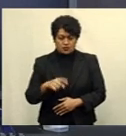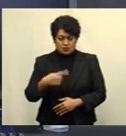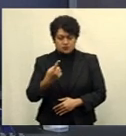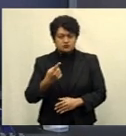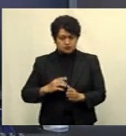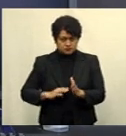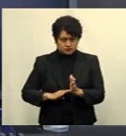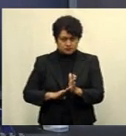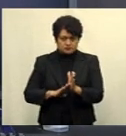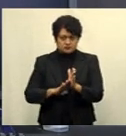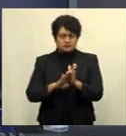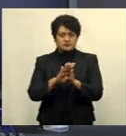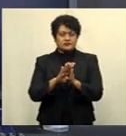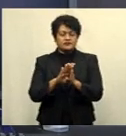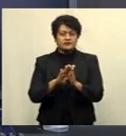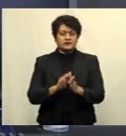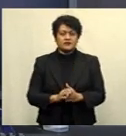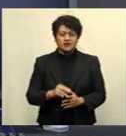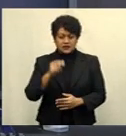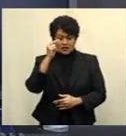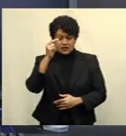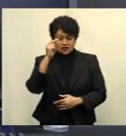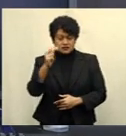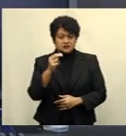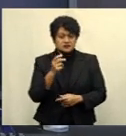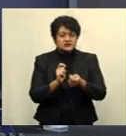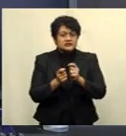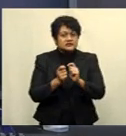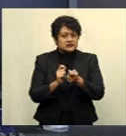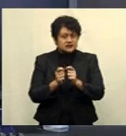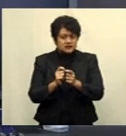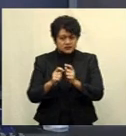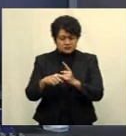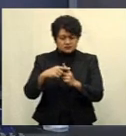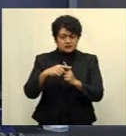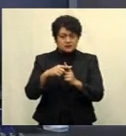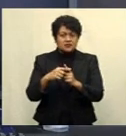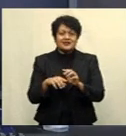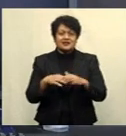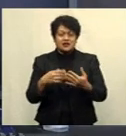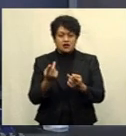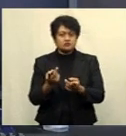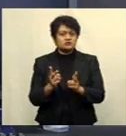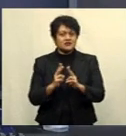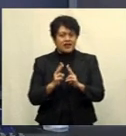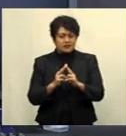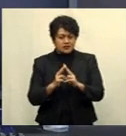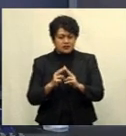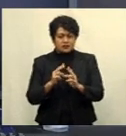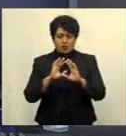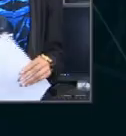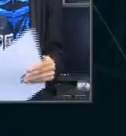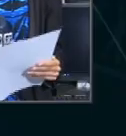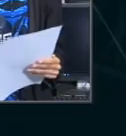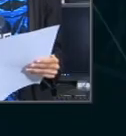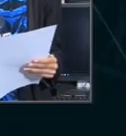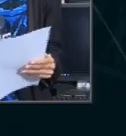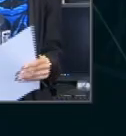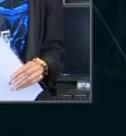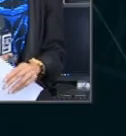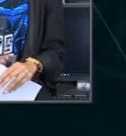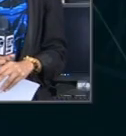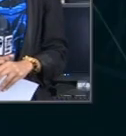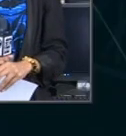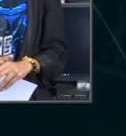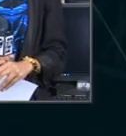upwards. This national test positivity is almost double the World Health Organization's threshold, which is 5%.